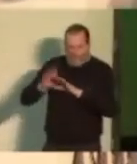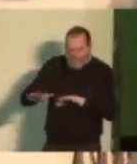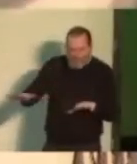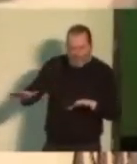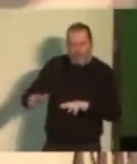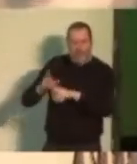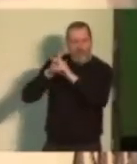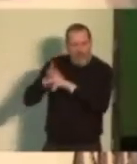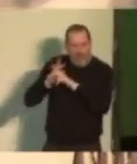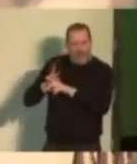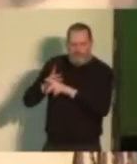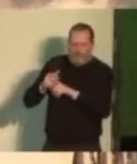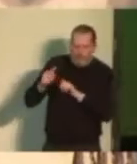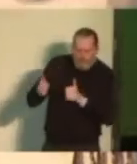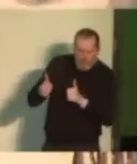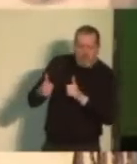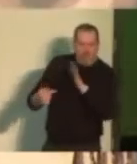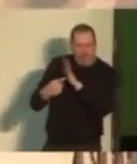to all of our kids.